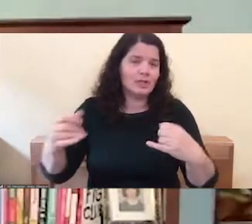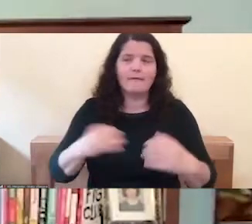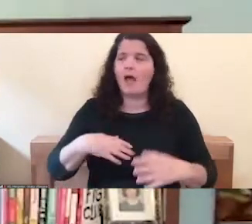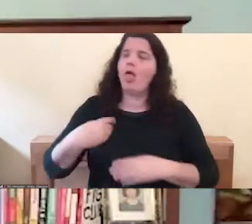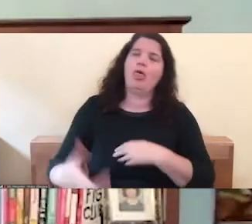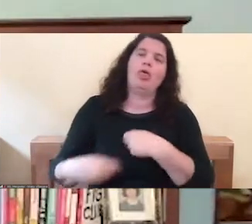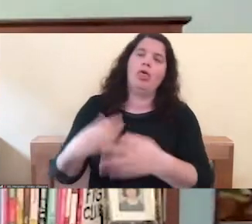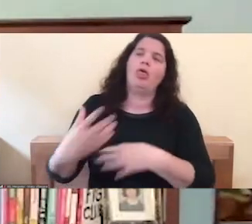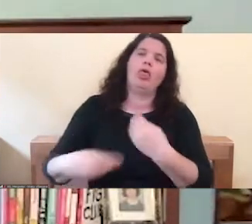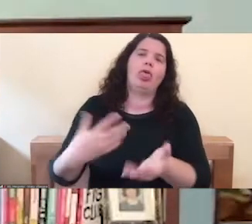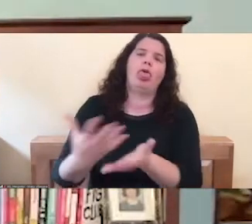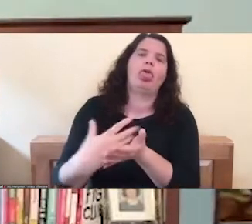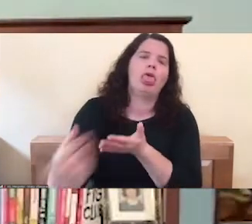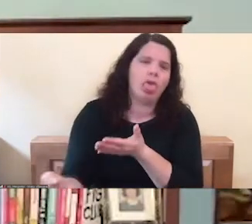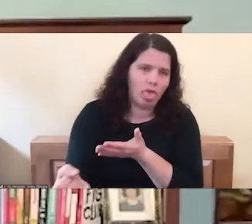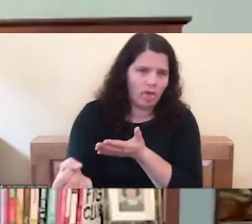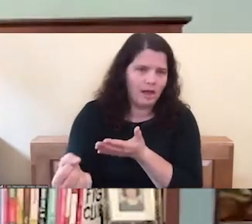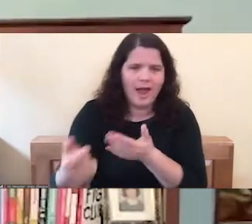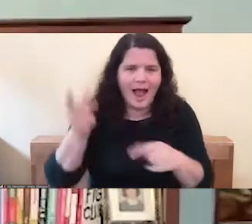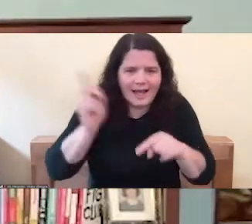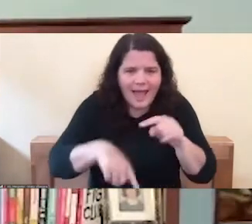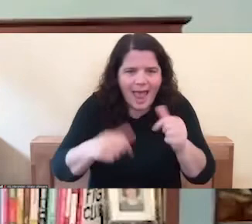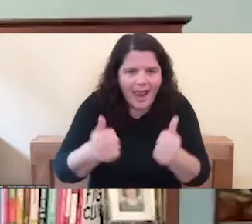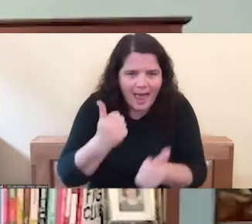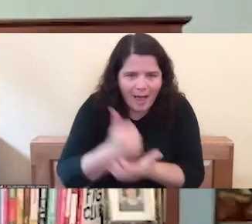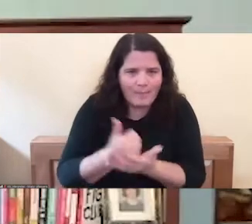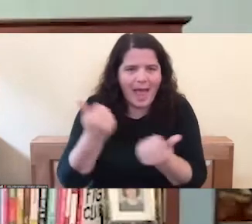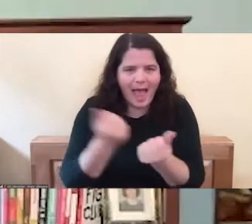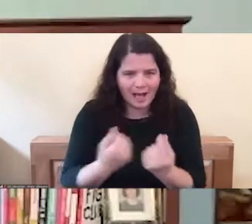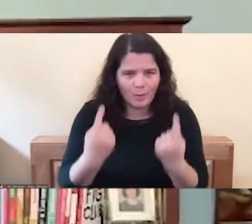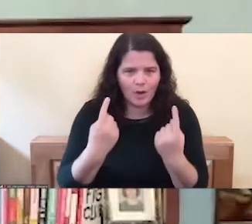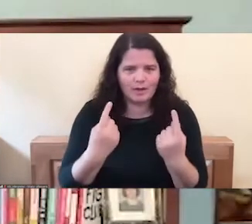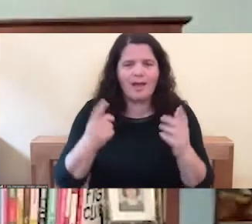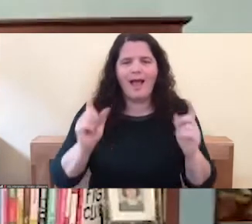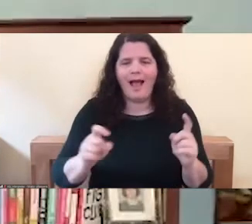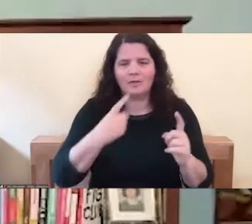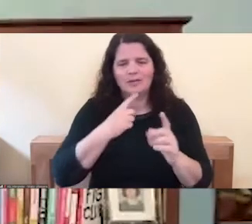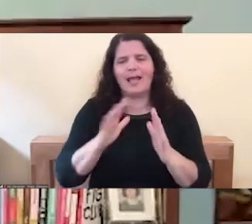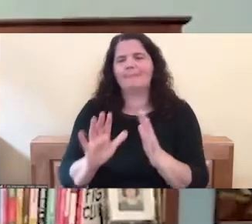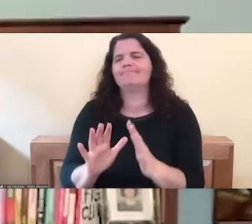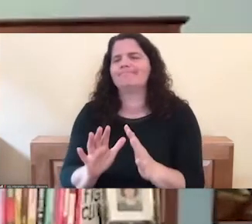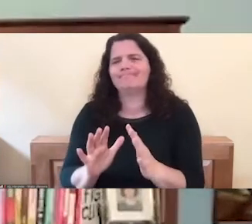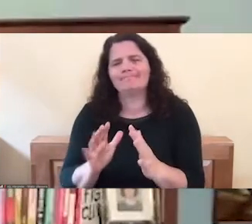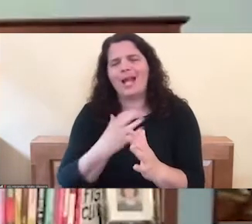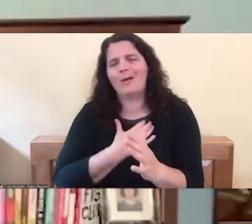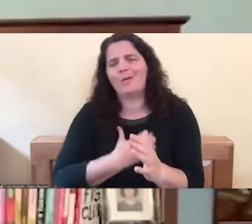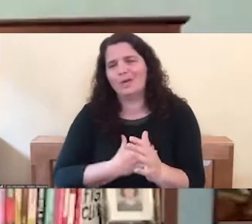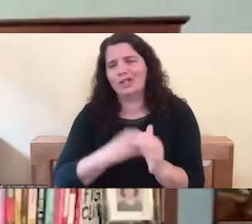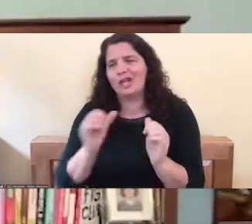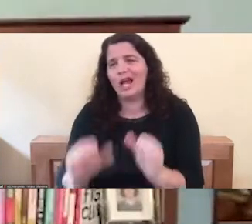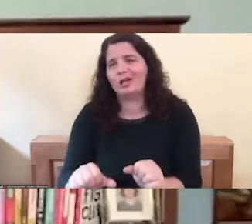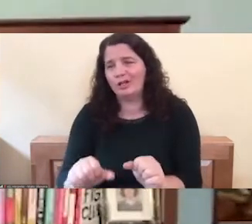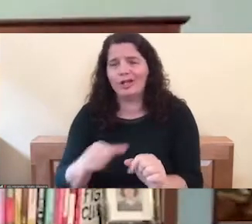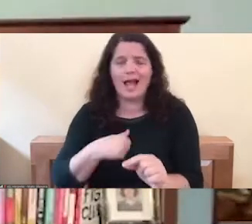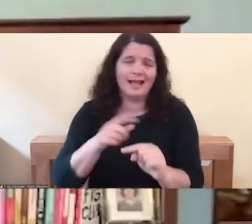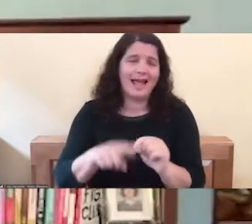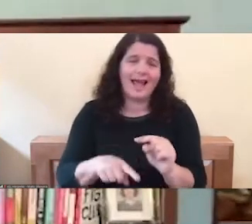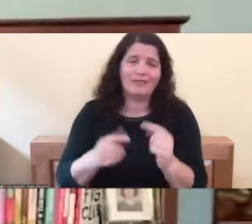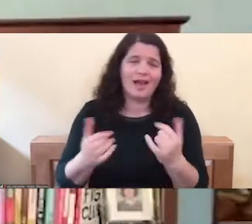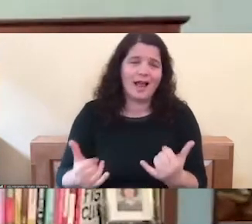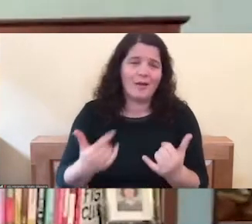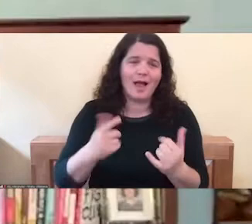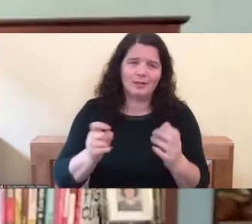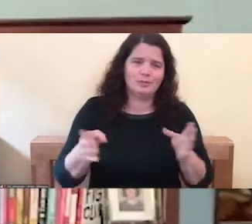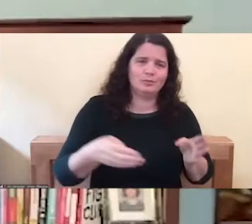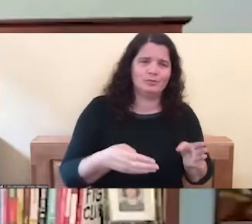give and deplete ourselves, we aren't helping anyone. So sometimes we have to say, I would love to be able to help you, but I'm sorry, I can't. I need to do this